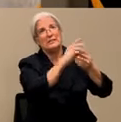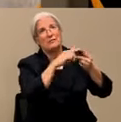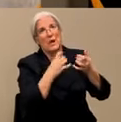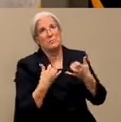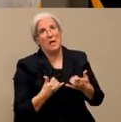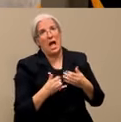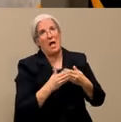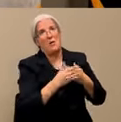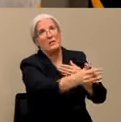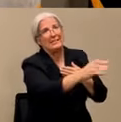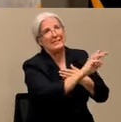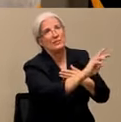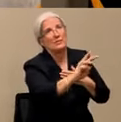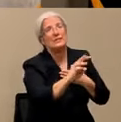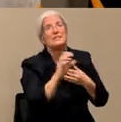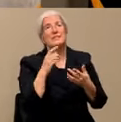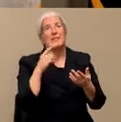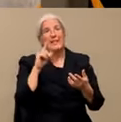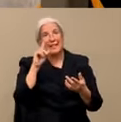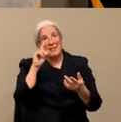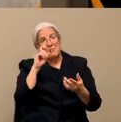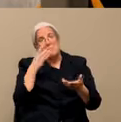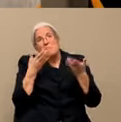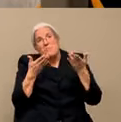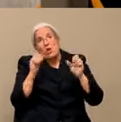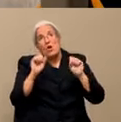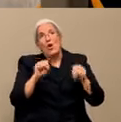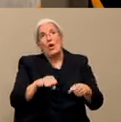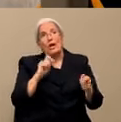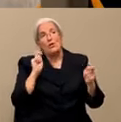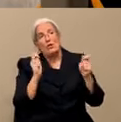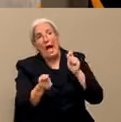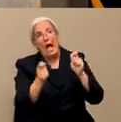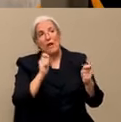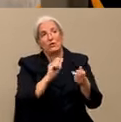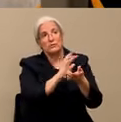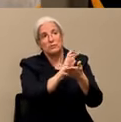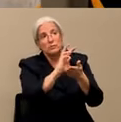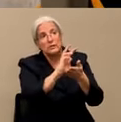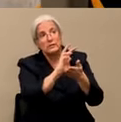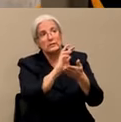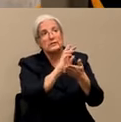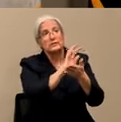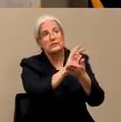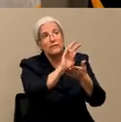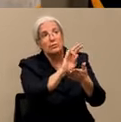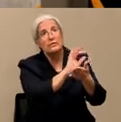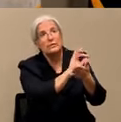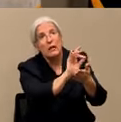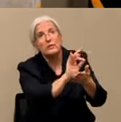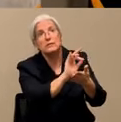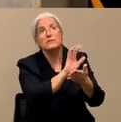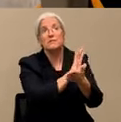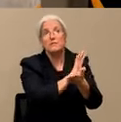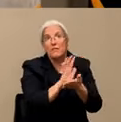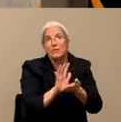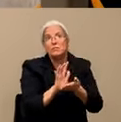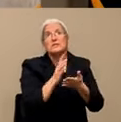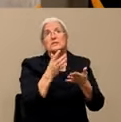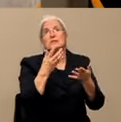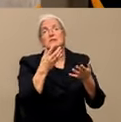depending on what happens? Or when we think of six weeks, what is that? How long have you got a hard line in terms of that number?